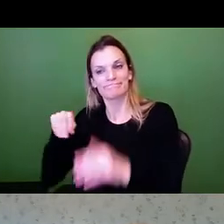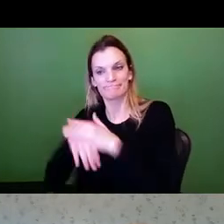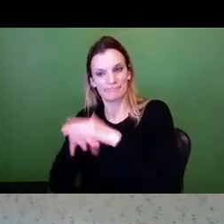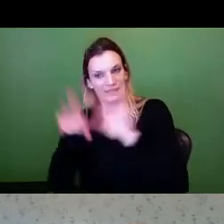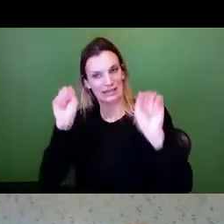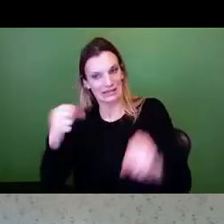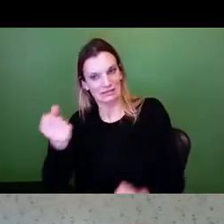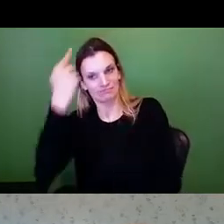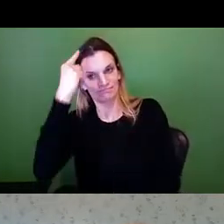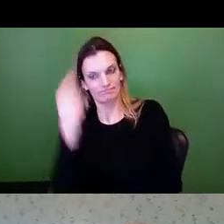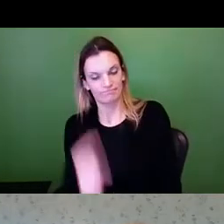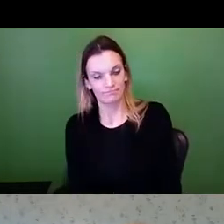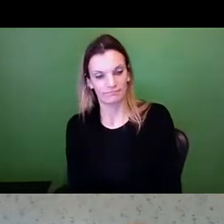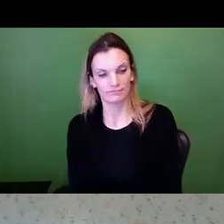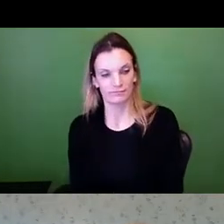Next slide.